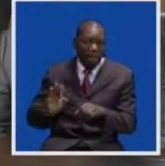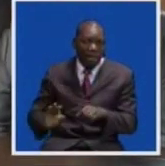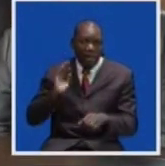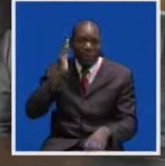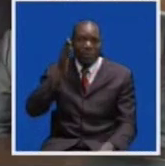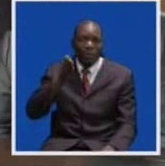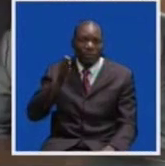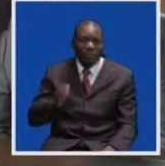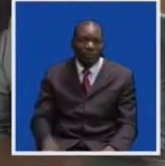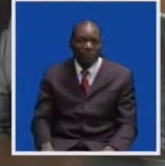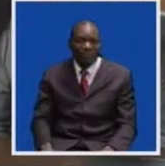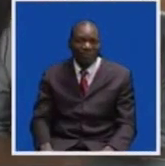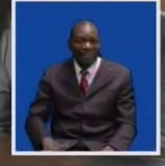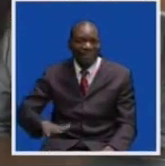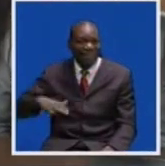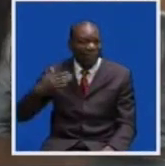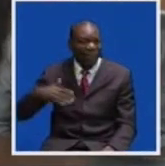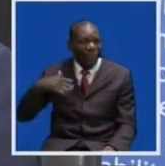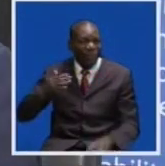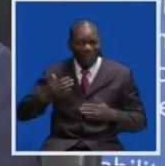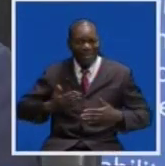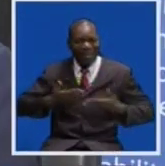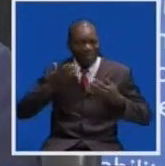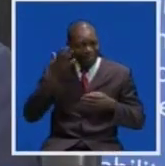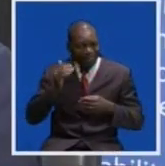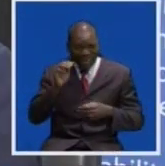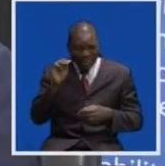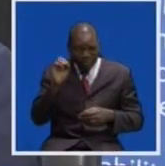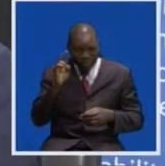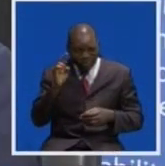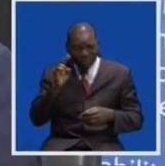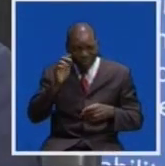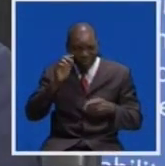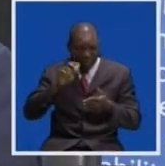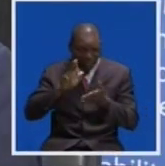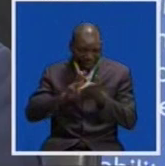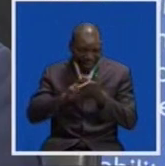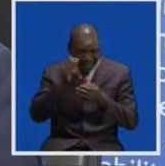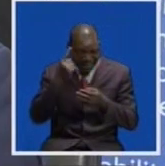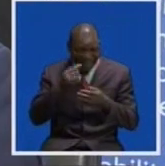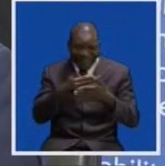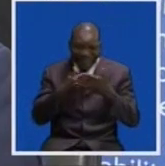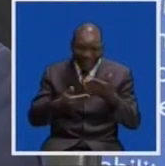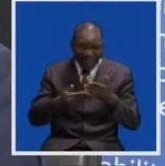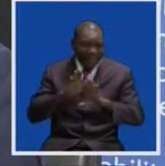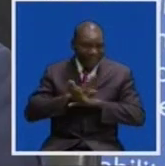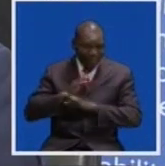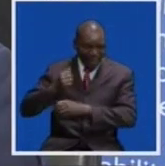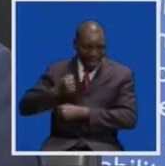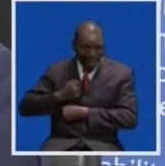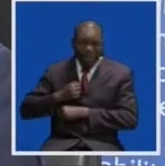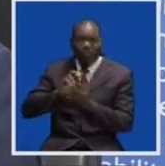We are glad that through this MOU, the Zambia Army will provide content to ZNBC on traditional and cultural